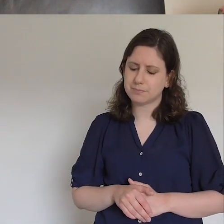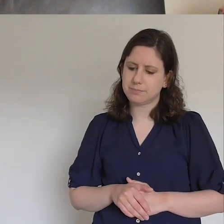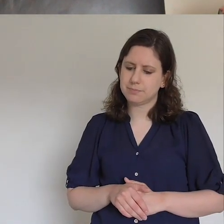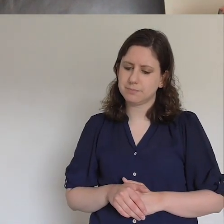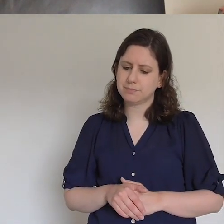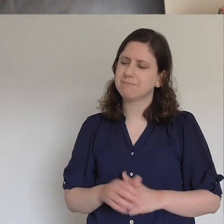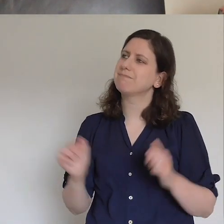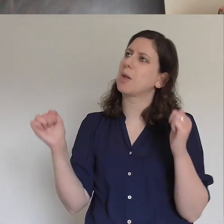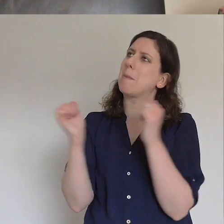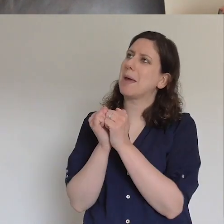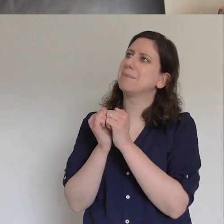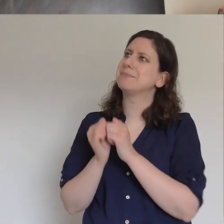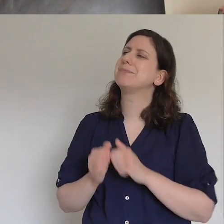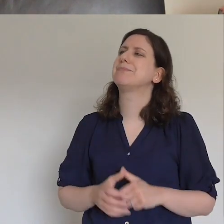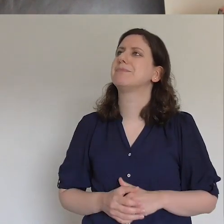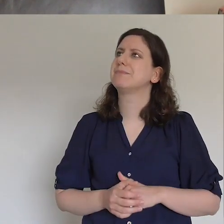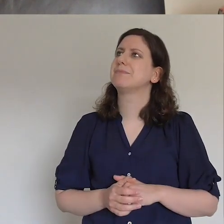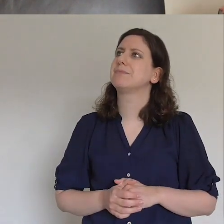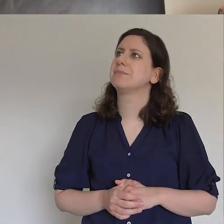Amen